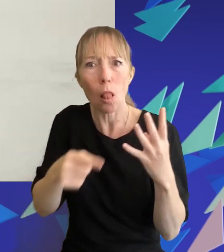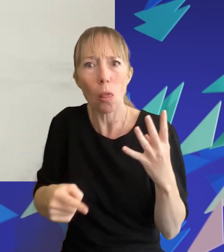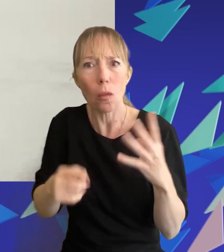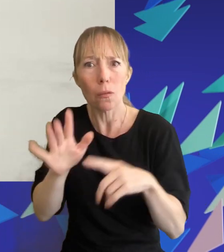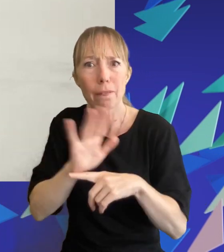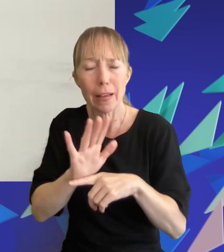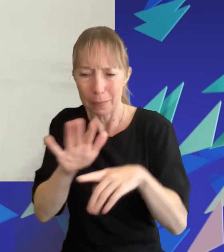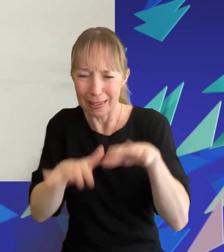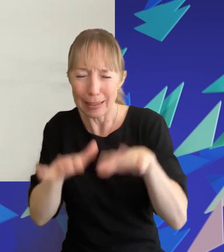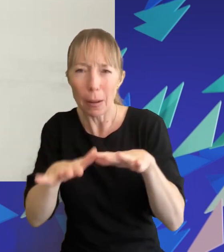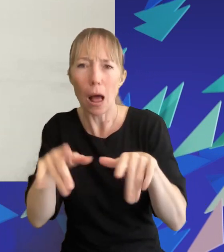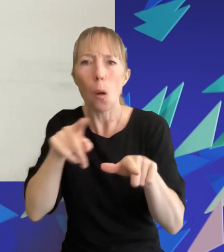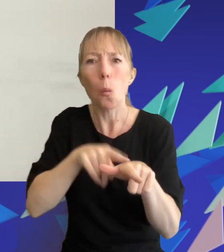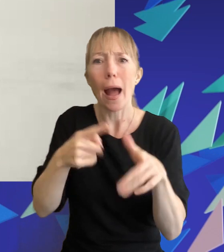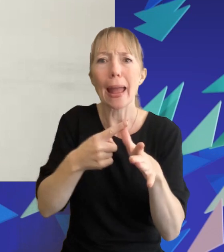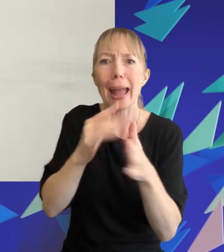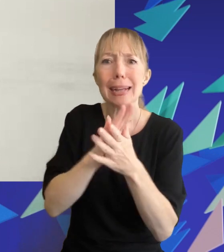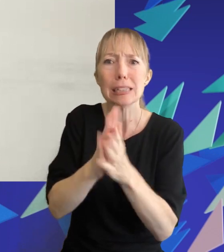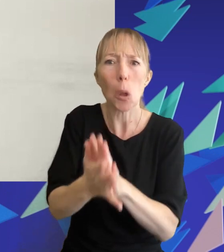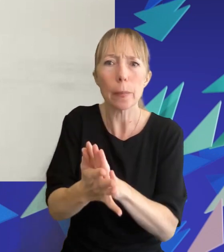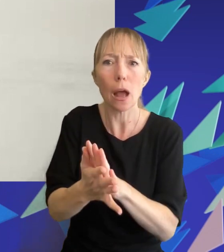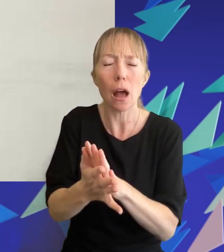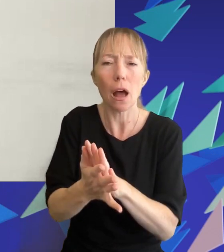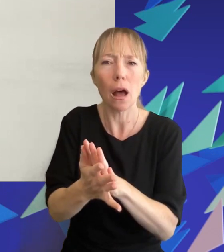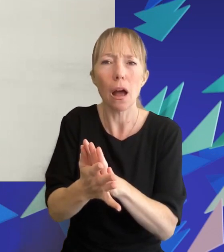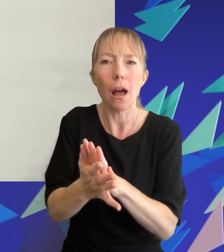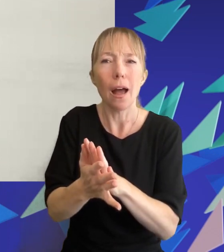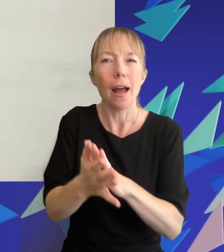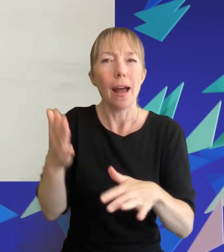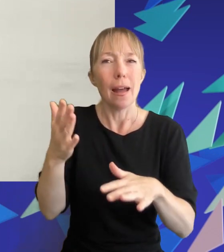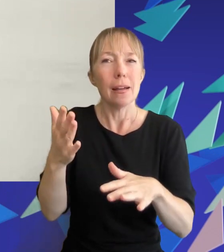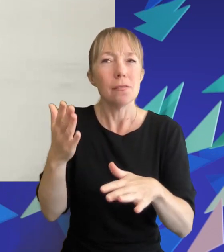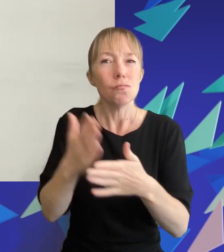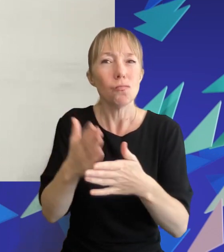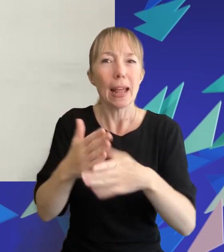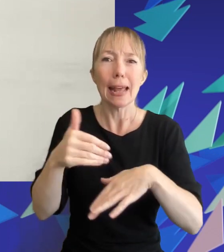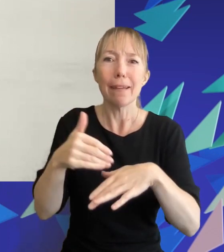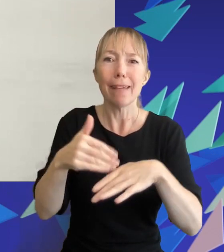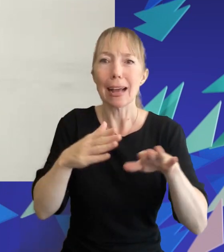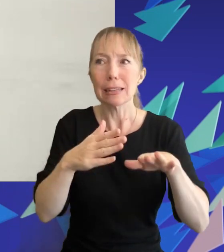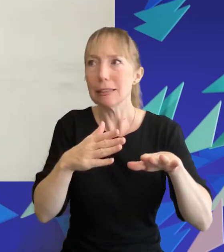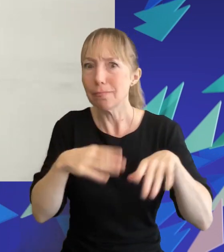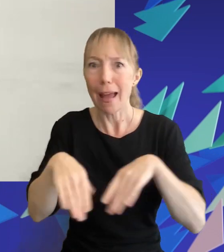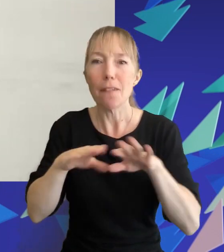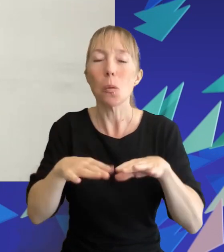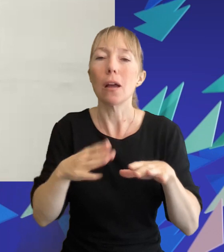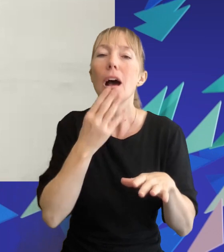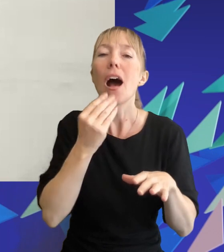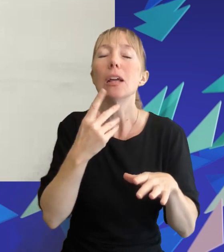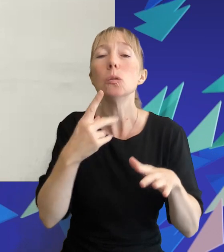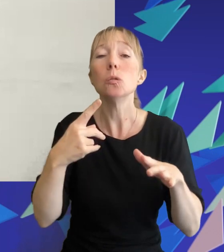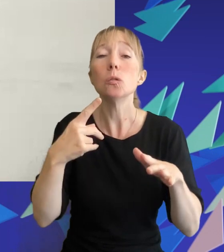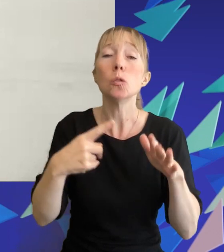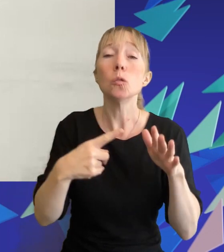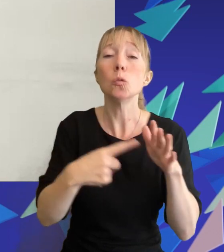dystopia genre it kind of affects everyone um with something like i'm going to use twilight as an example